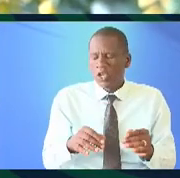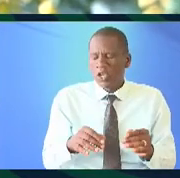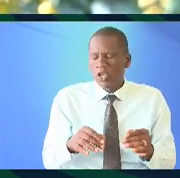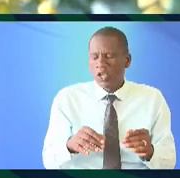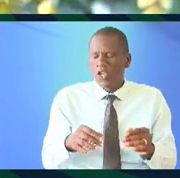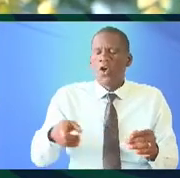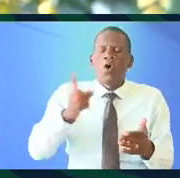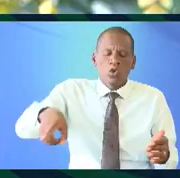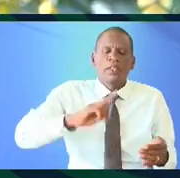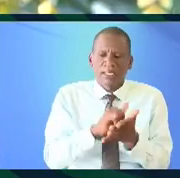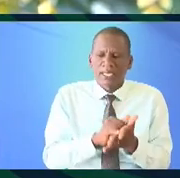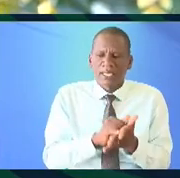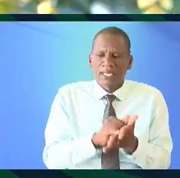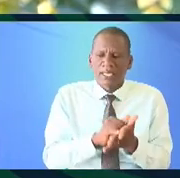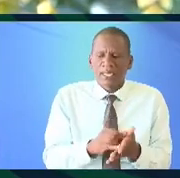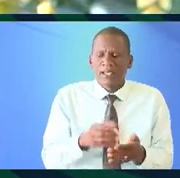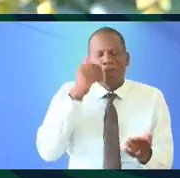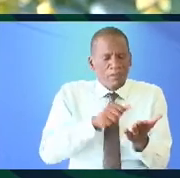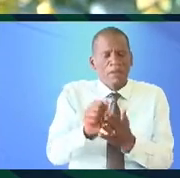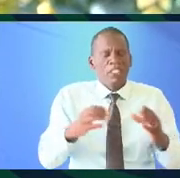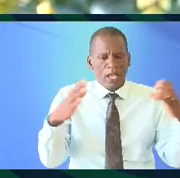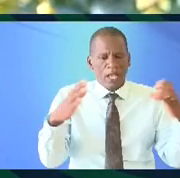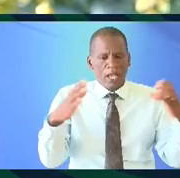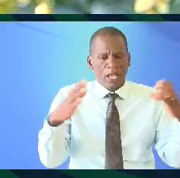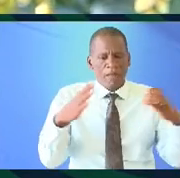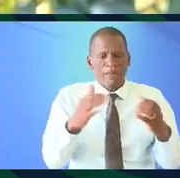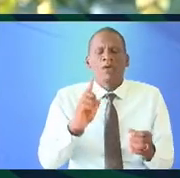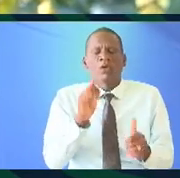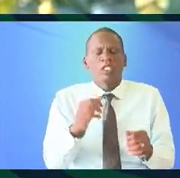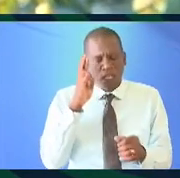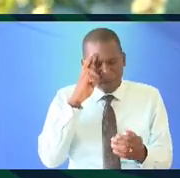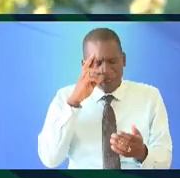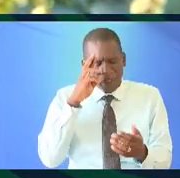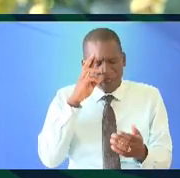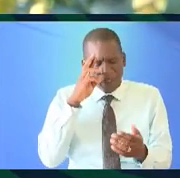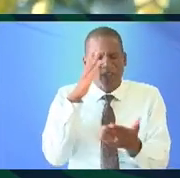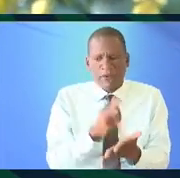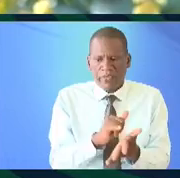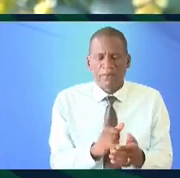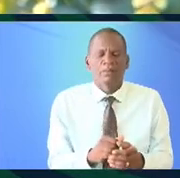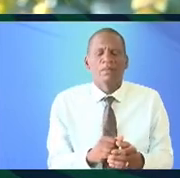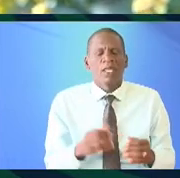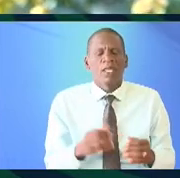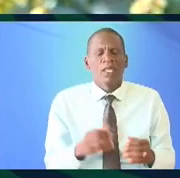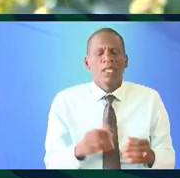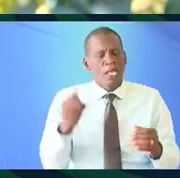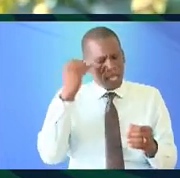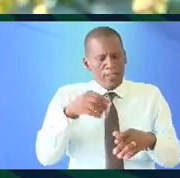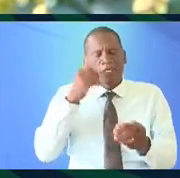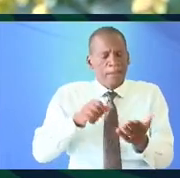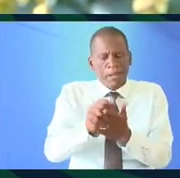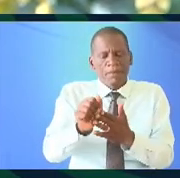we always say that you know an ideal publishing house is the one that takes cognizance of the fact that an